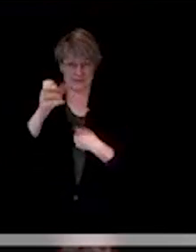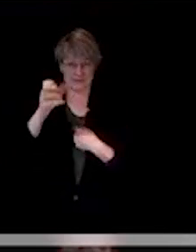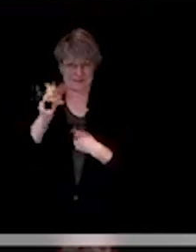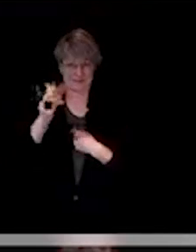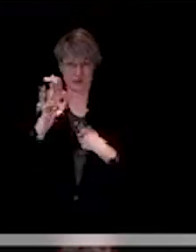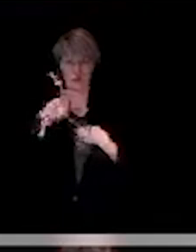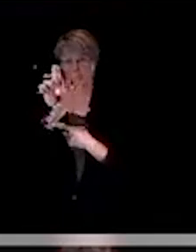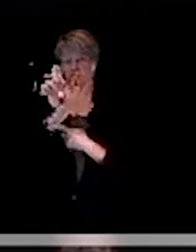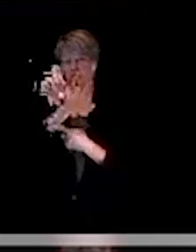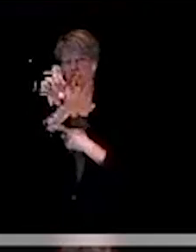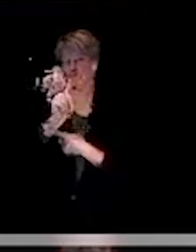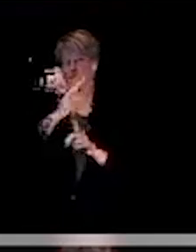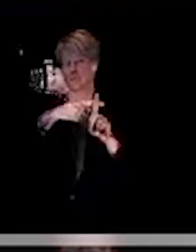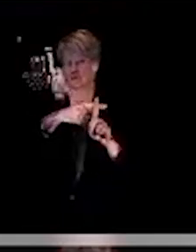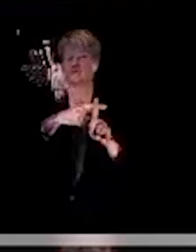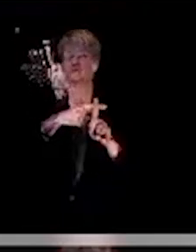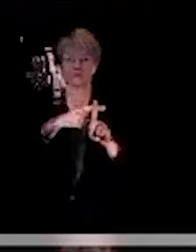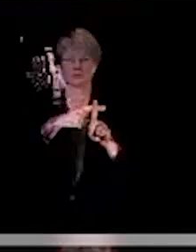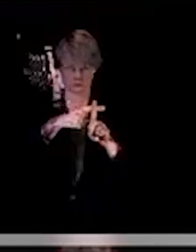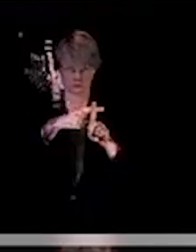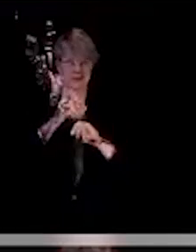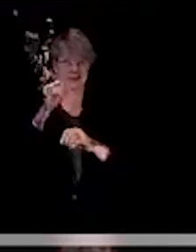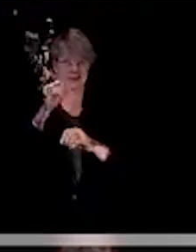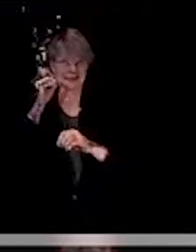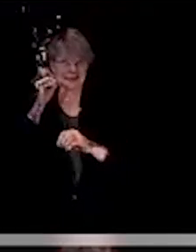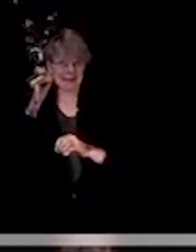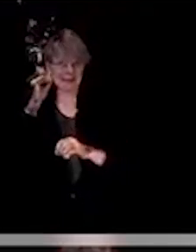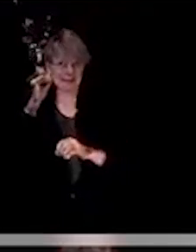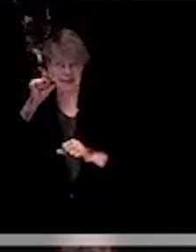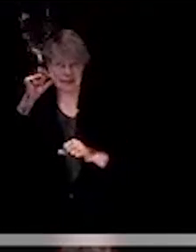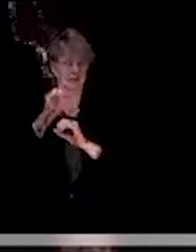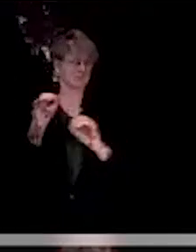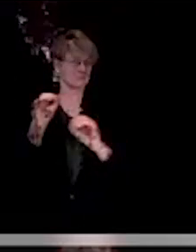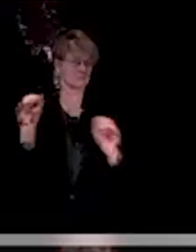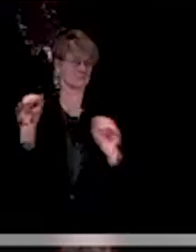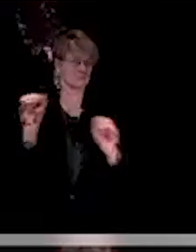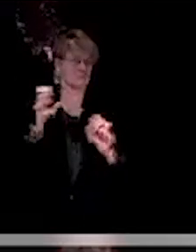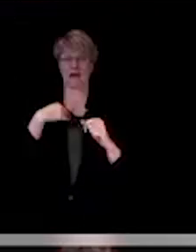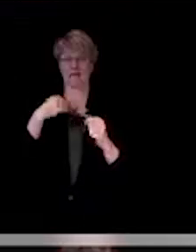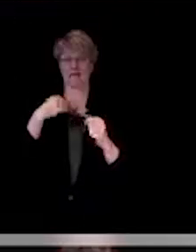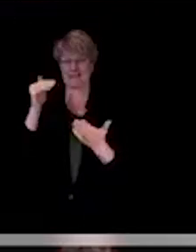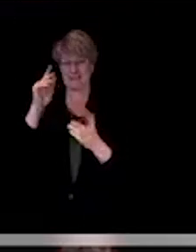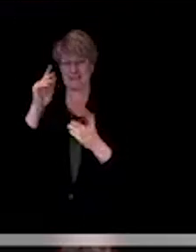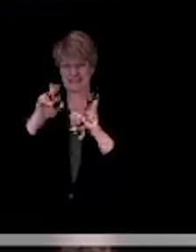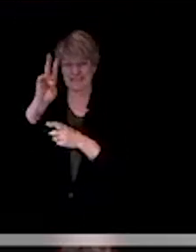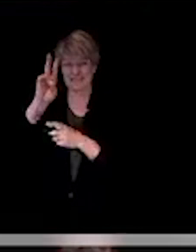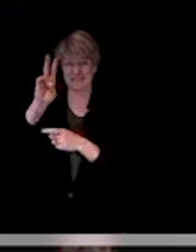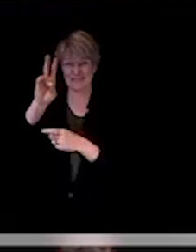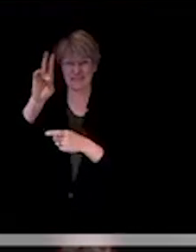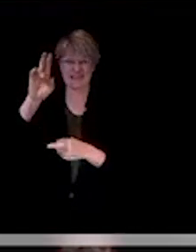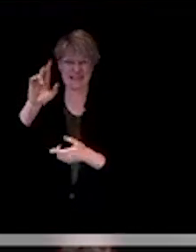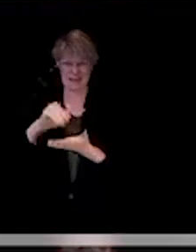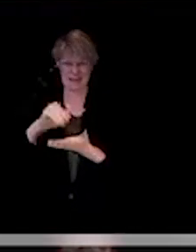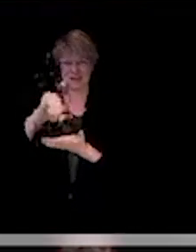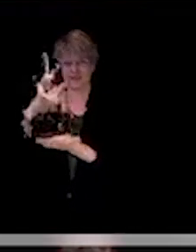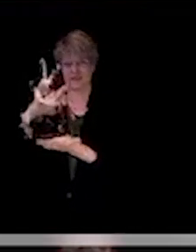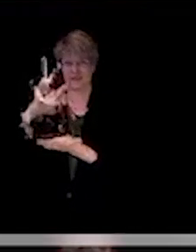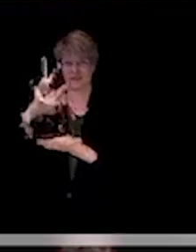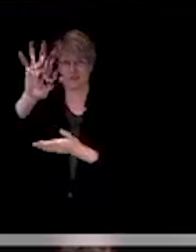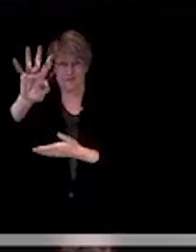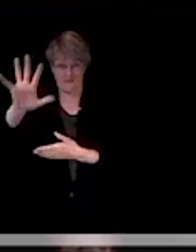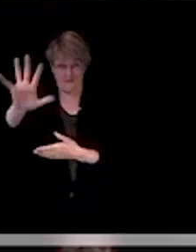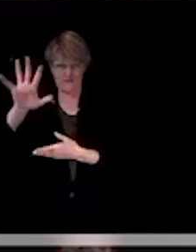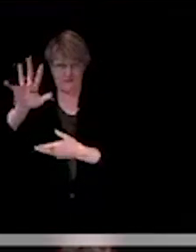cases, including none from yesterday. We've done 7,435 tests. We have two people in isolation,